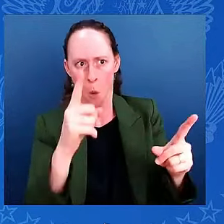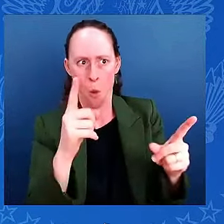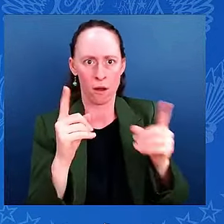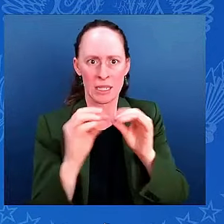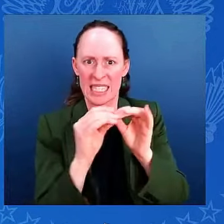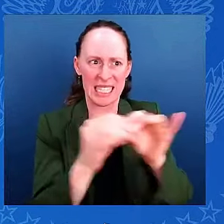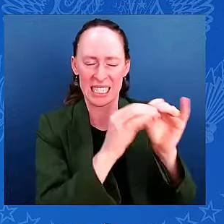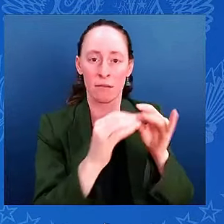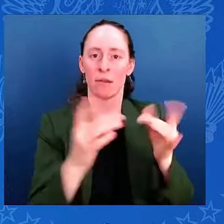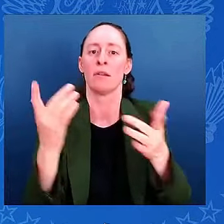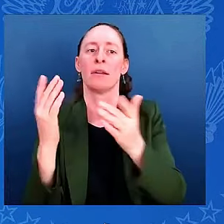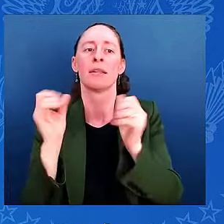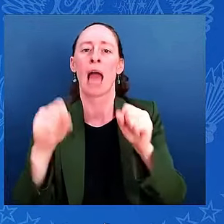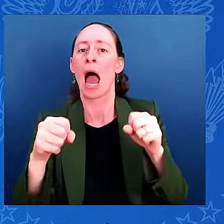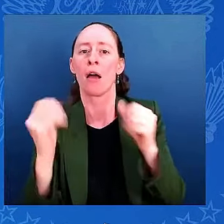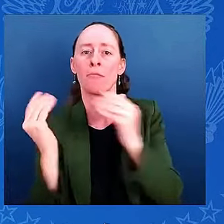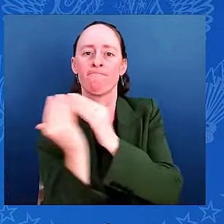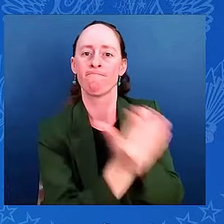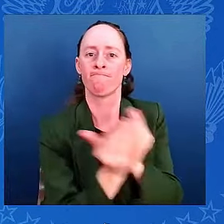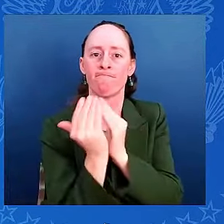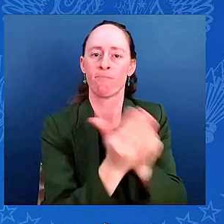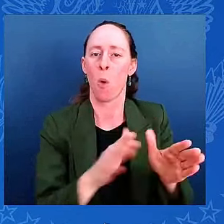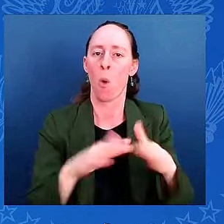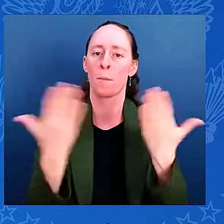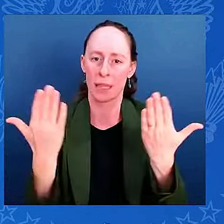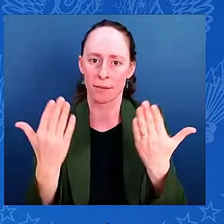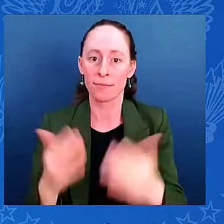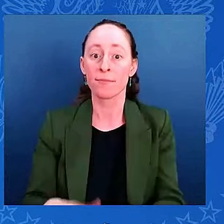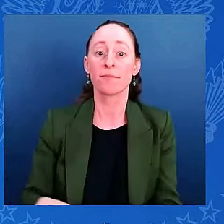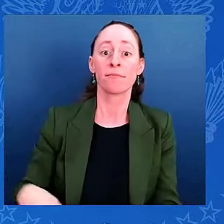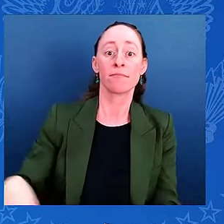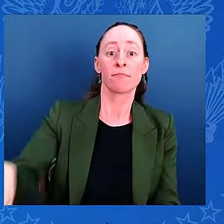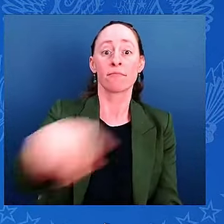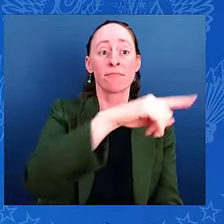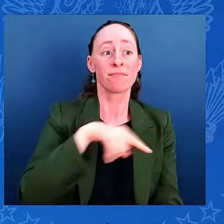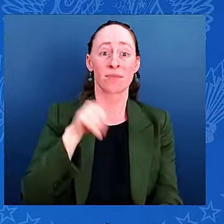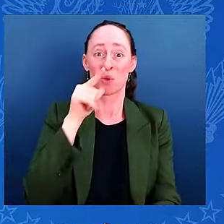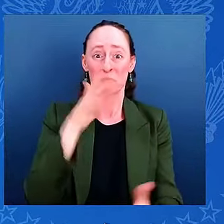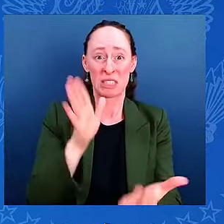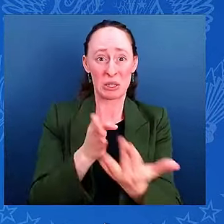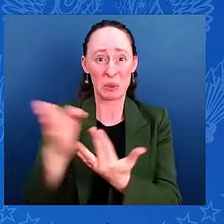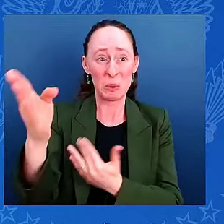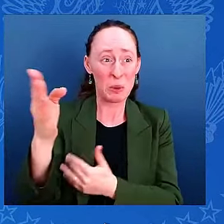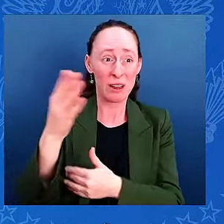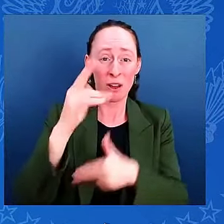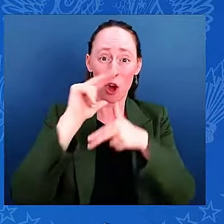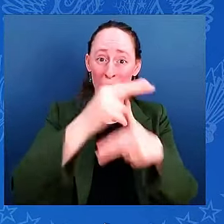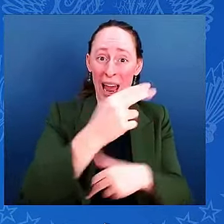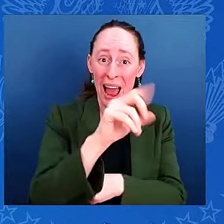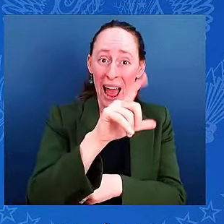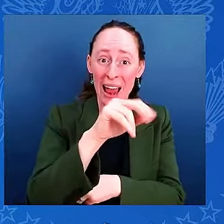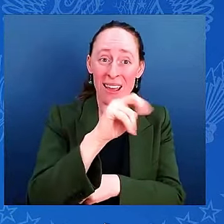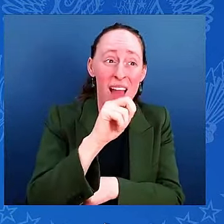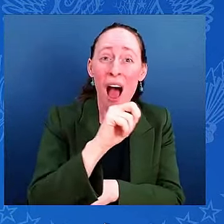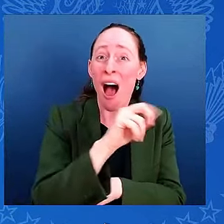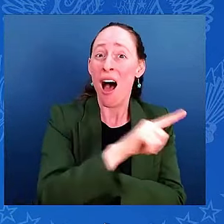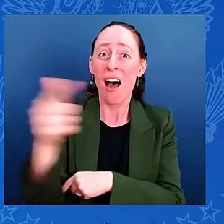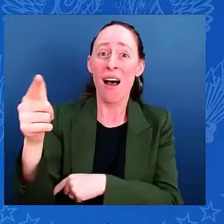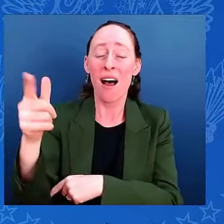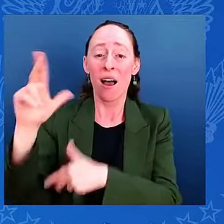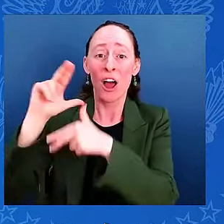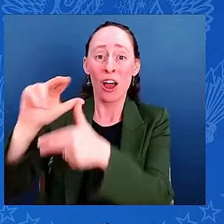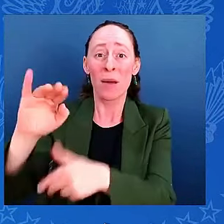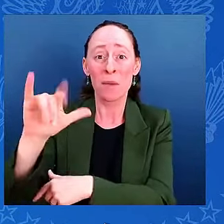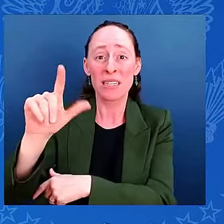by Milton. Over the last few weeks, there's been reckless and irresponsible and relentless promotion of disinformation